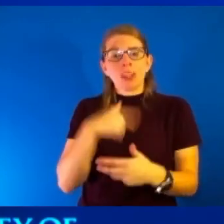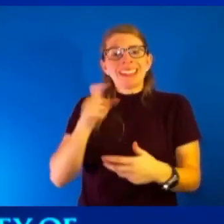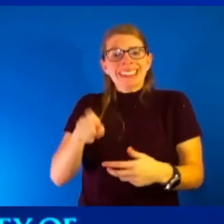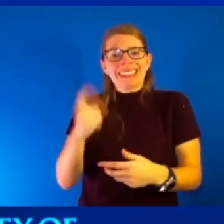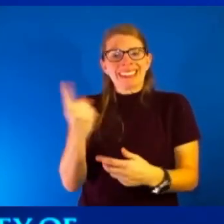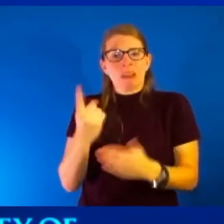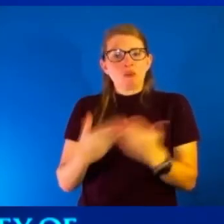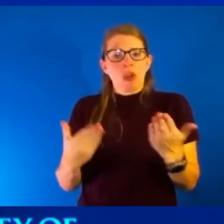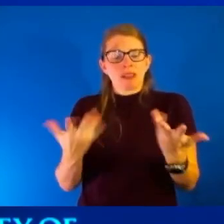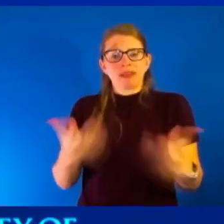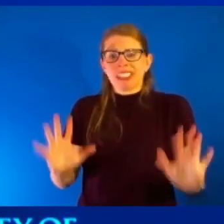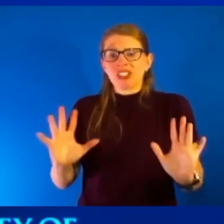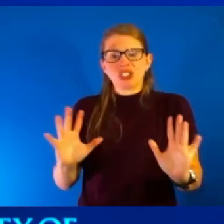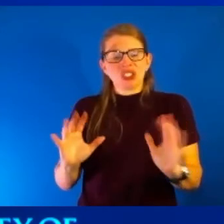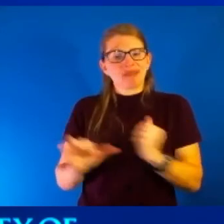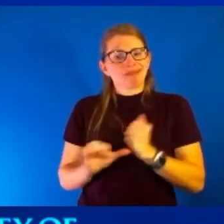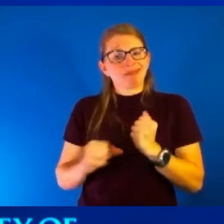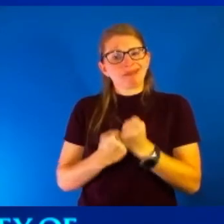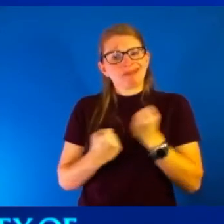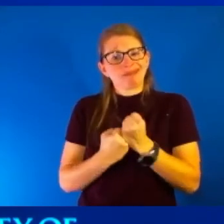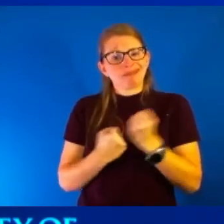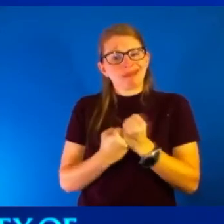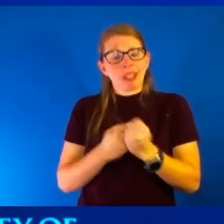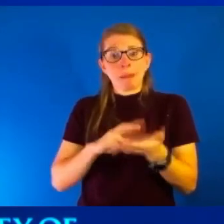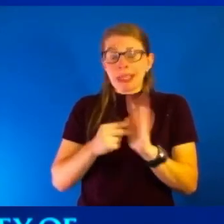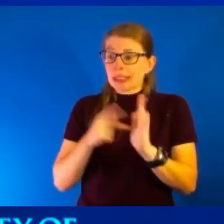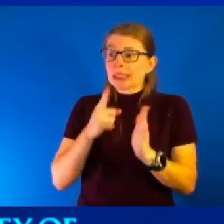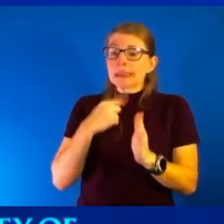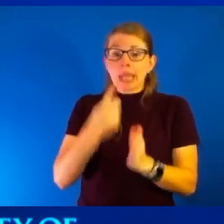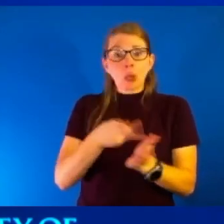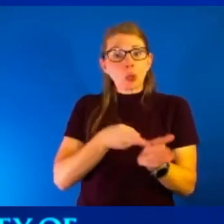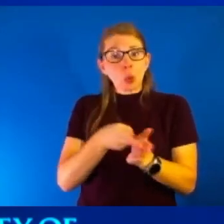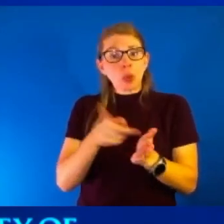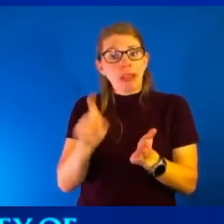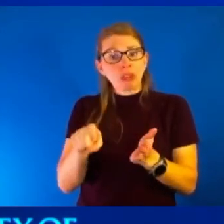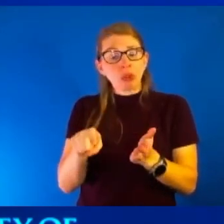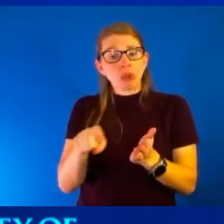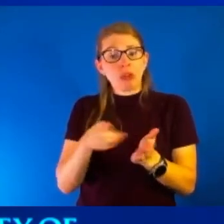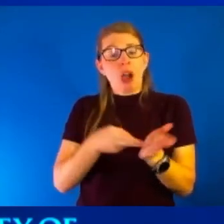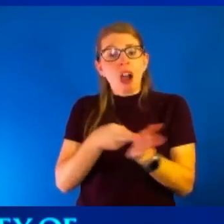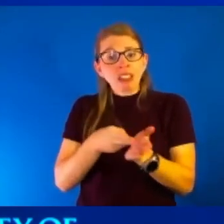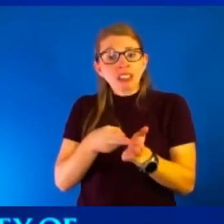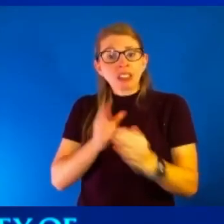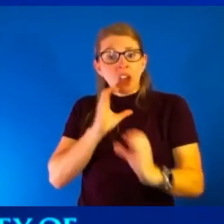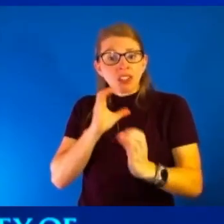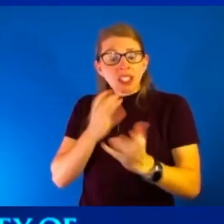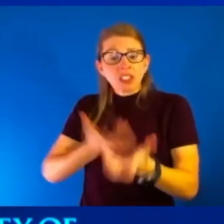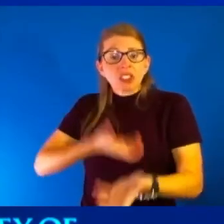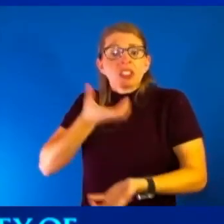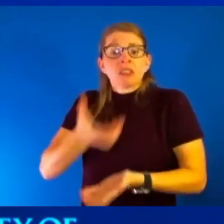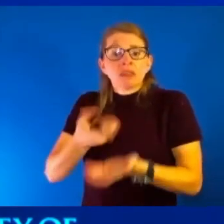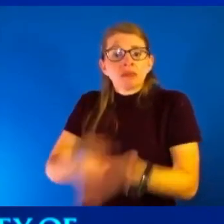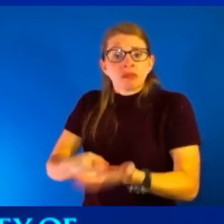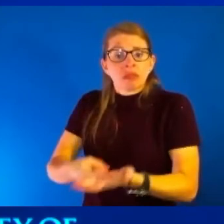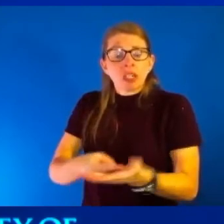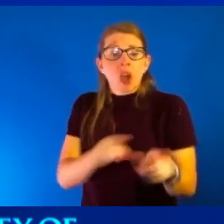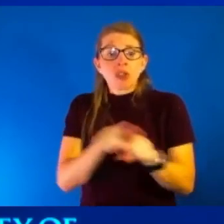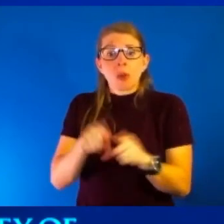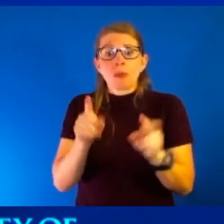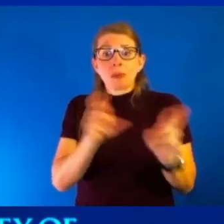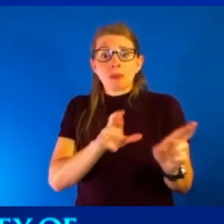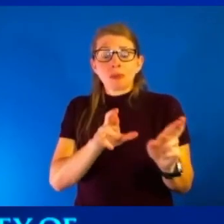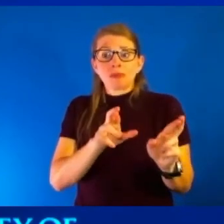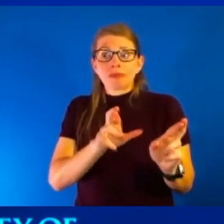And to do that, it means we have to tell the truth. We have to have an honest conversation. And we have to be prepared to reach across